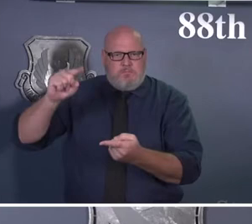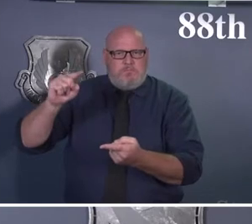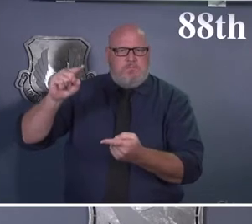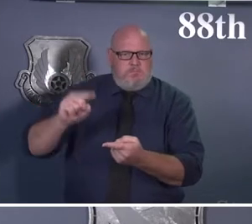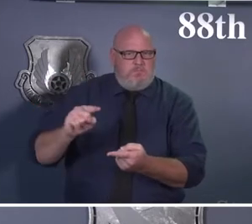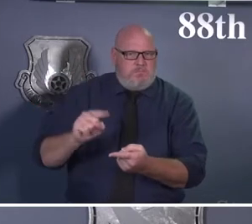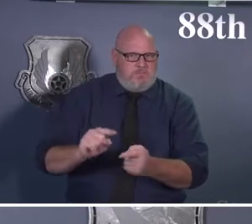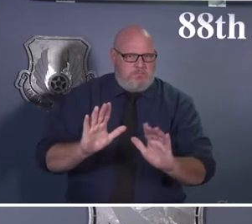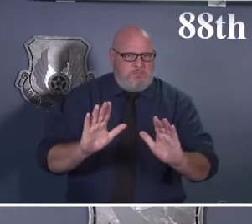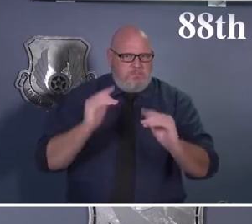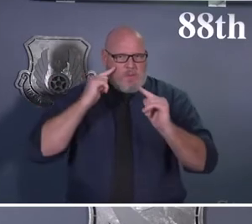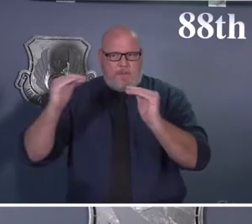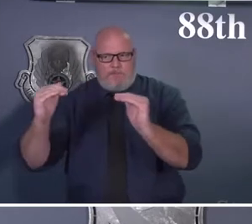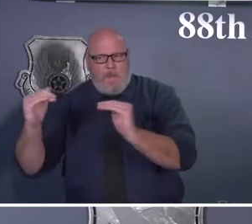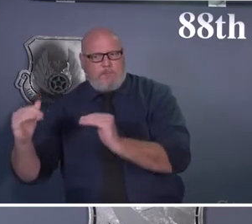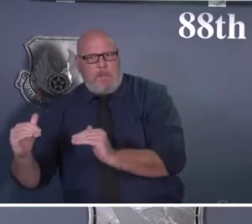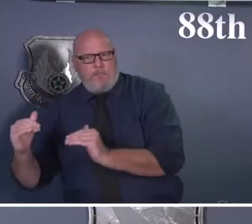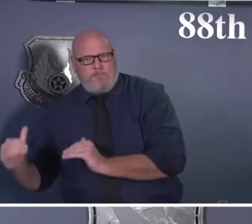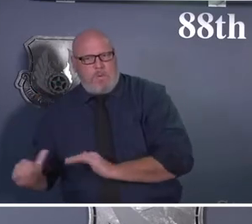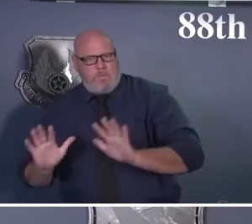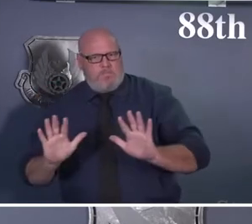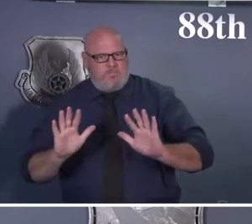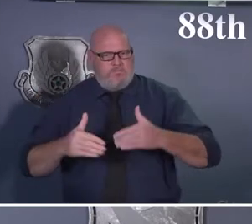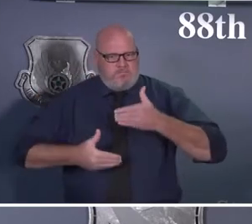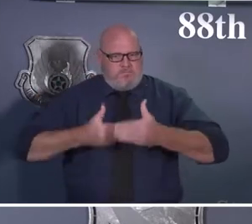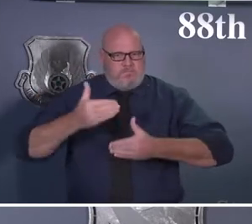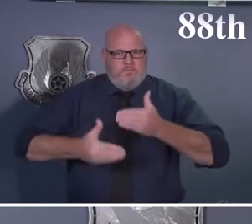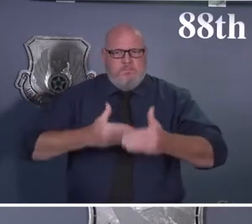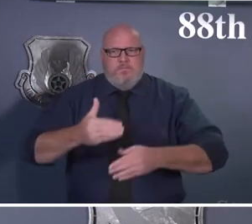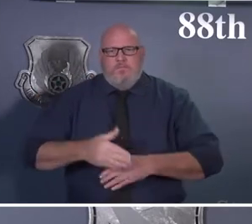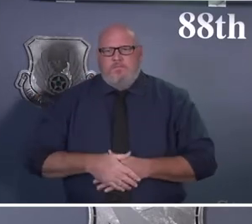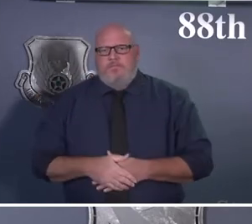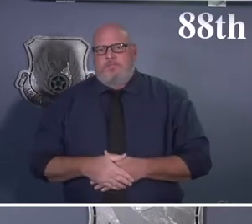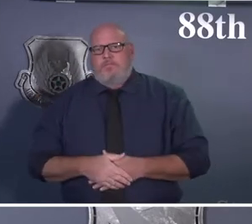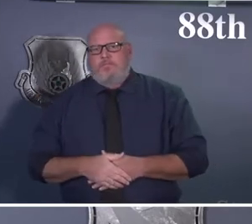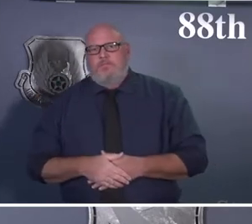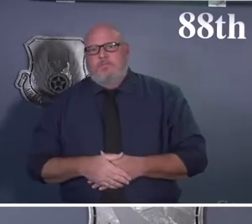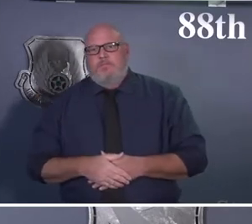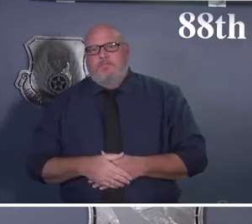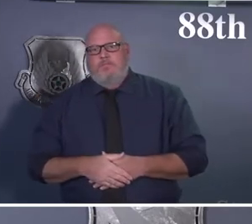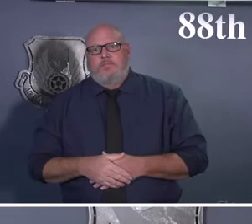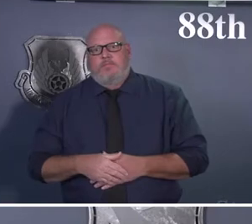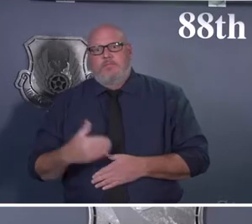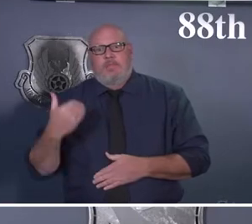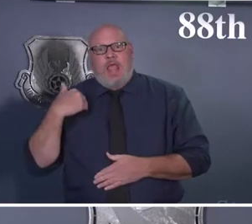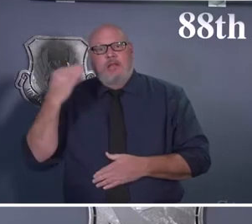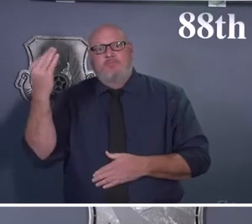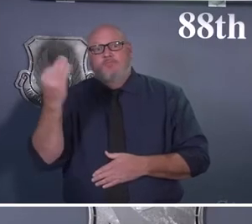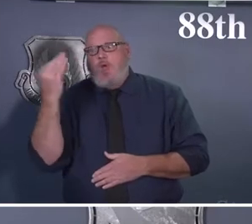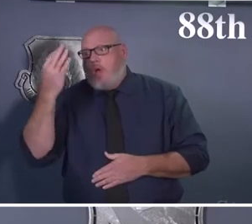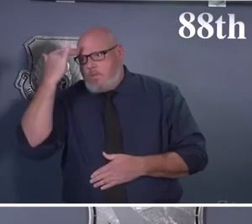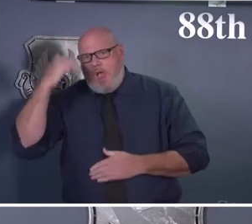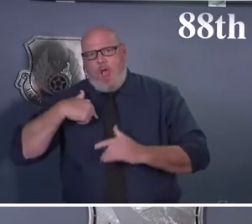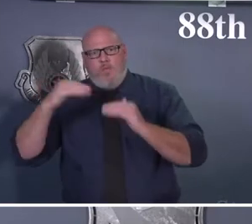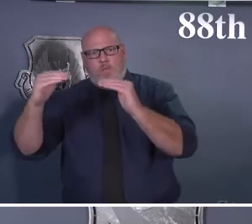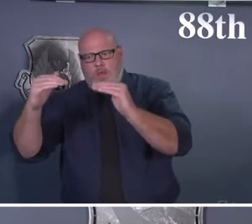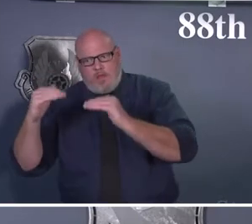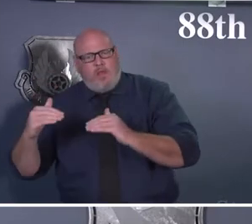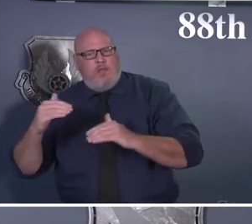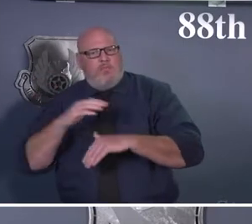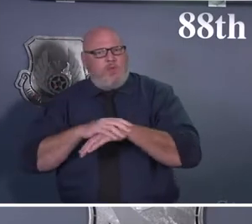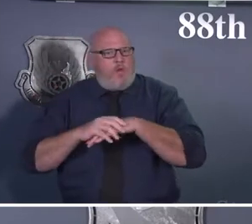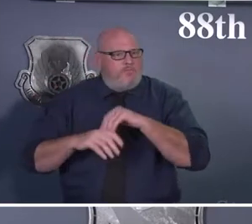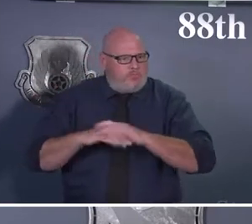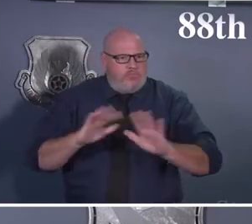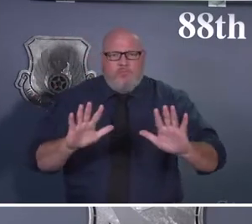why did I feel comfortable making that transition on Friday? Well today you're going to hear a little bit about that from our Public Health Emergency Officer Major Manning. And then